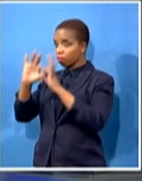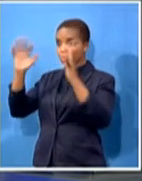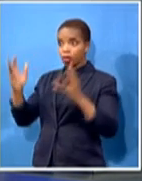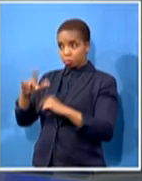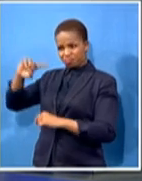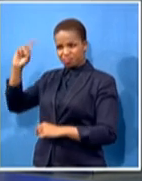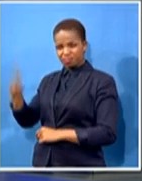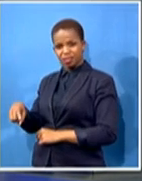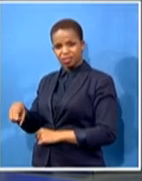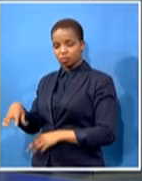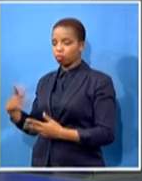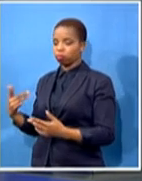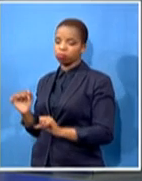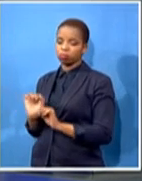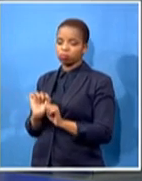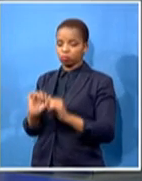about this incident?